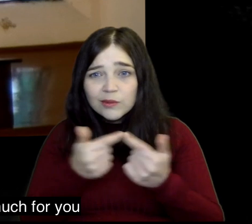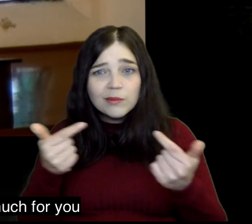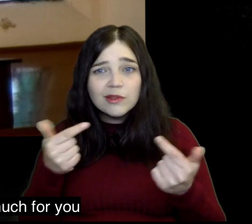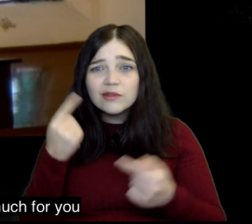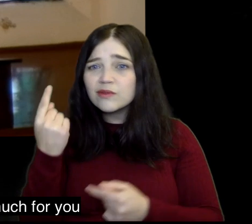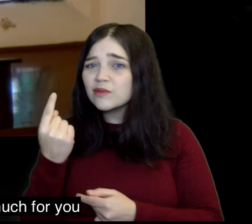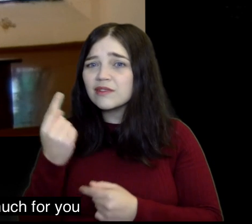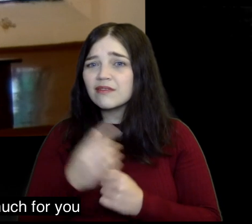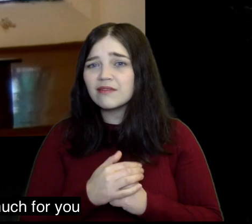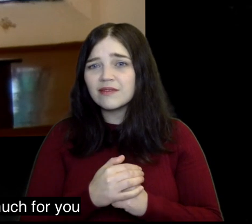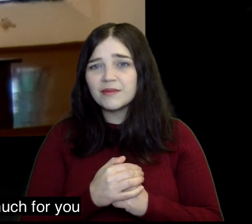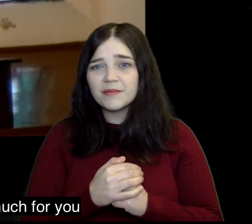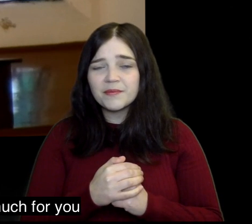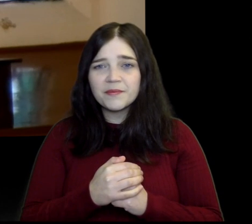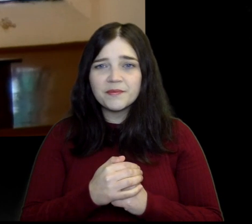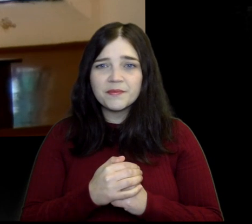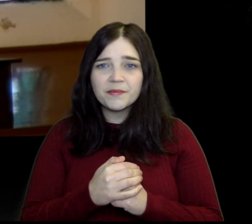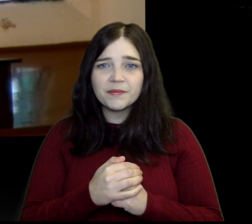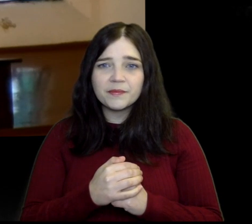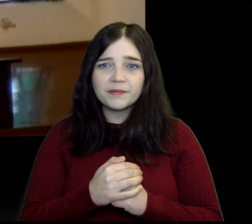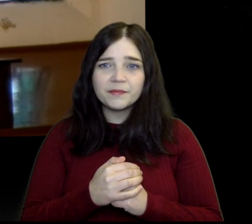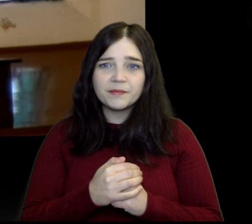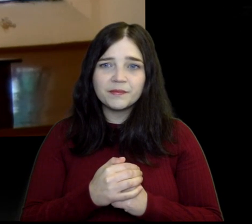there is nothing too much for you